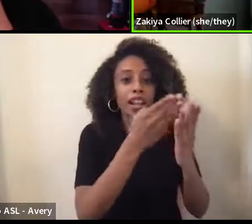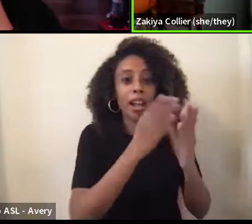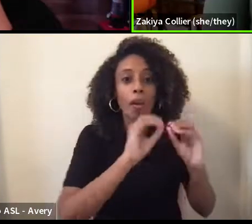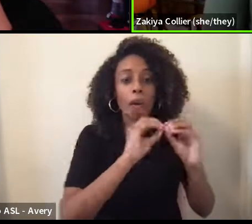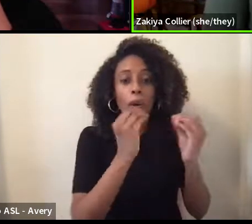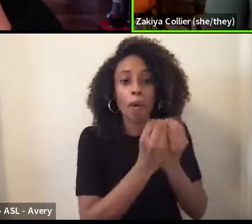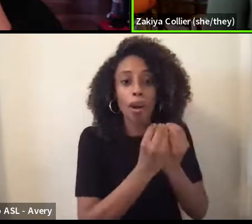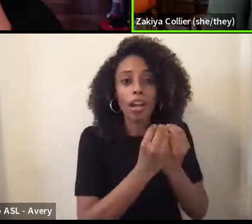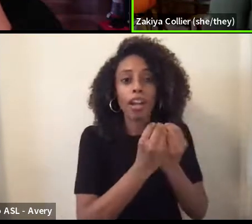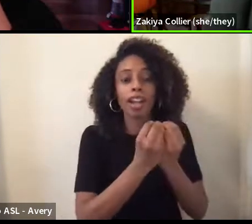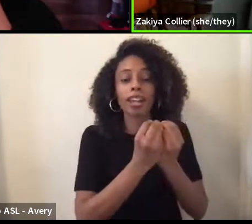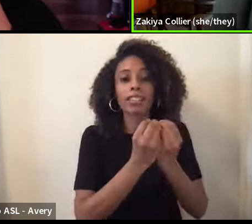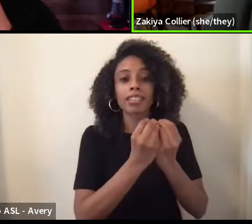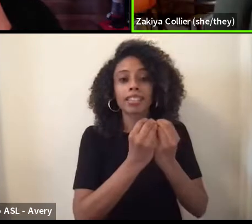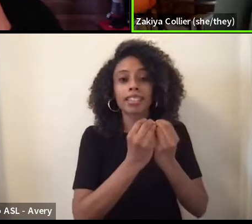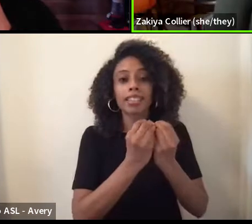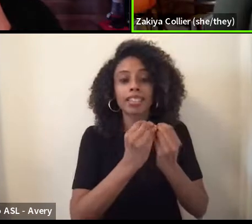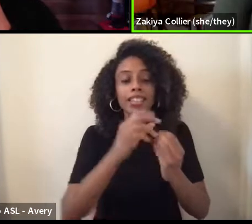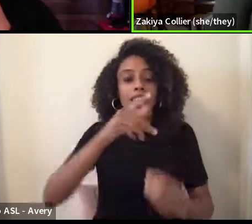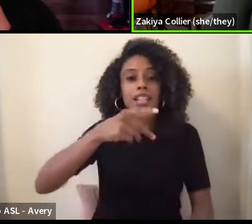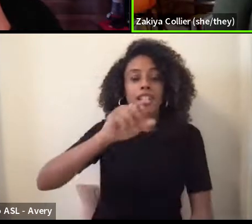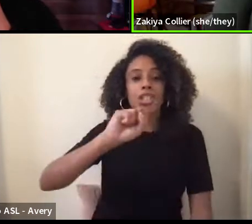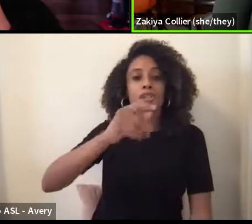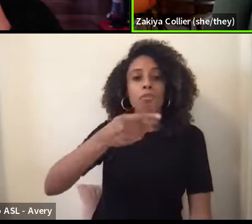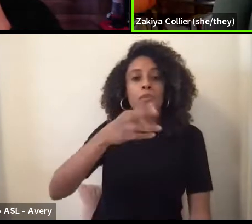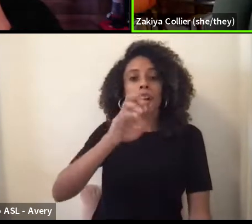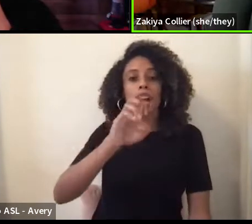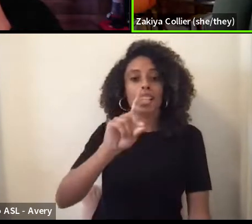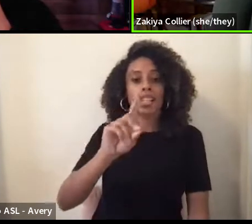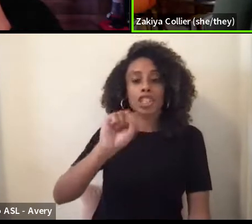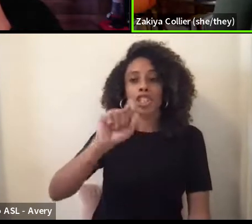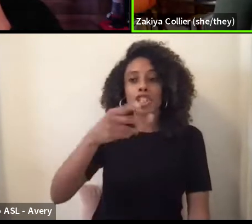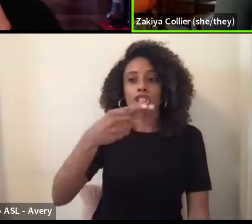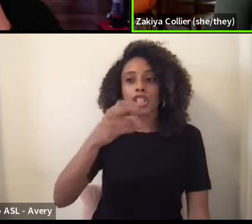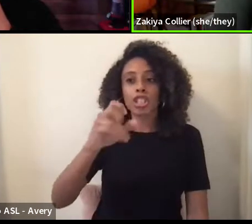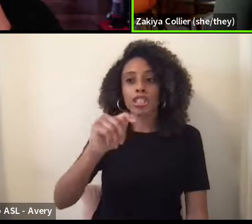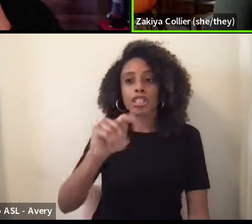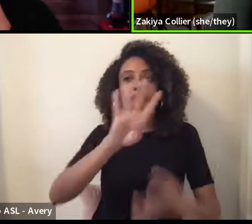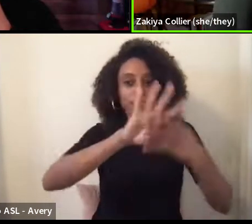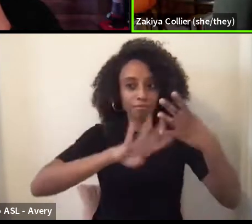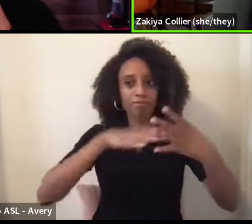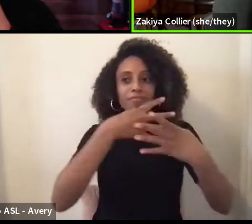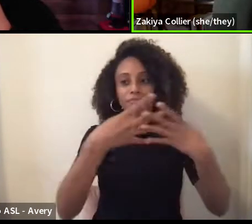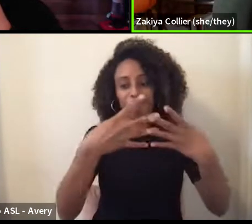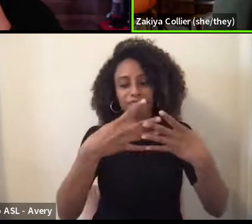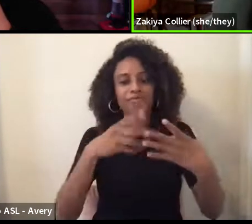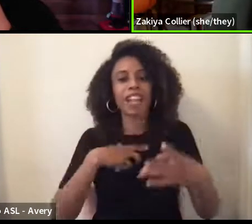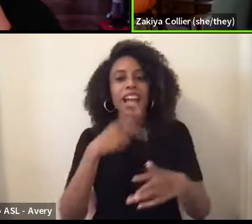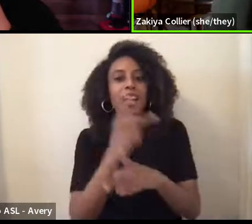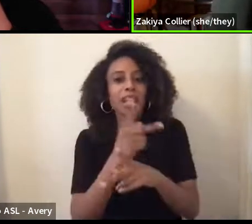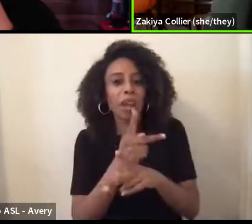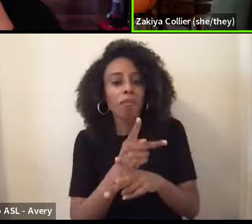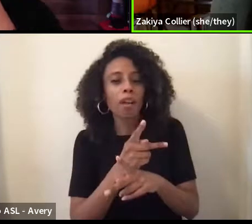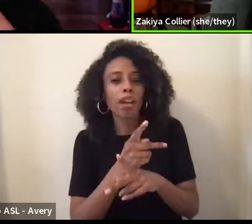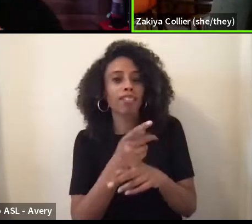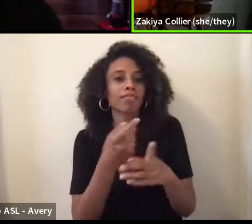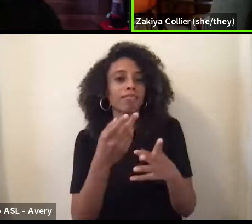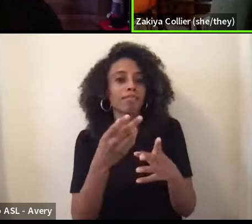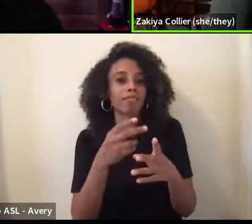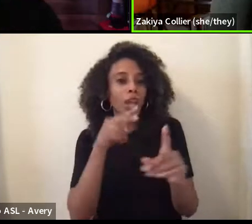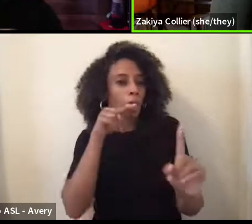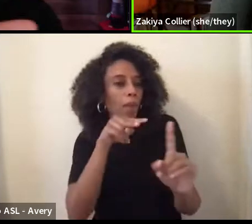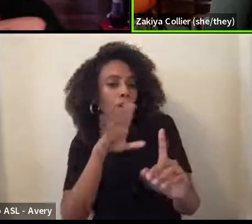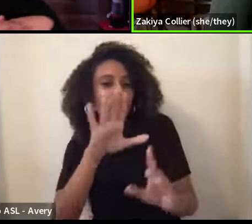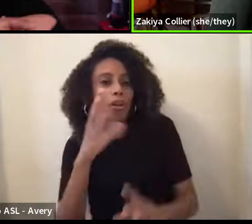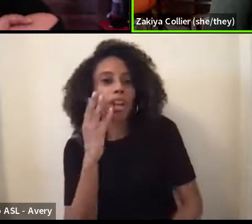spreadsheets, um, you know, just, just keeping track of your own experiences. Um,